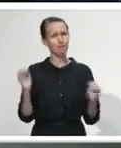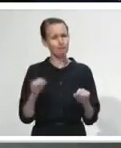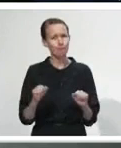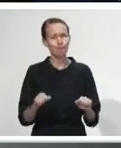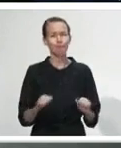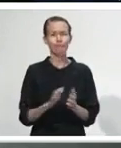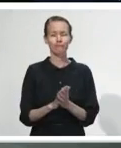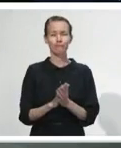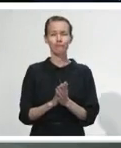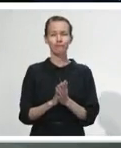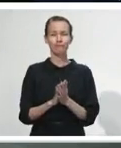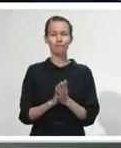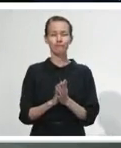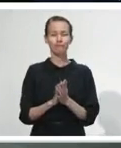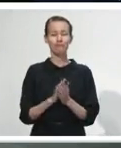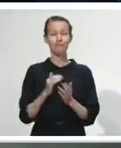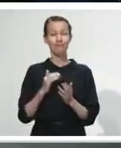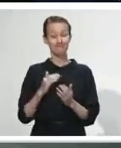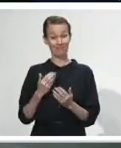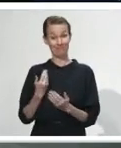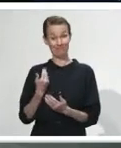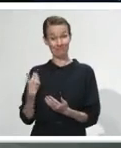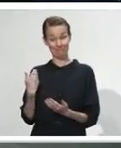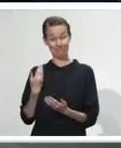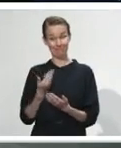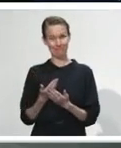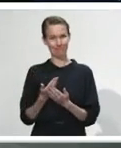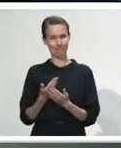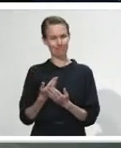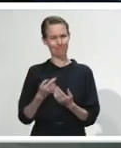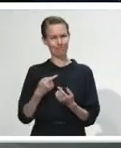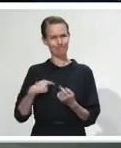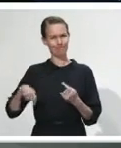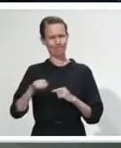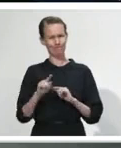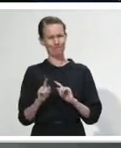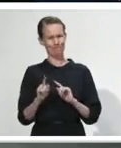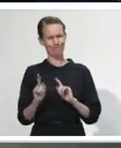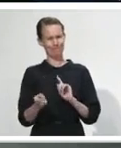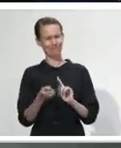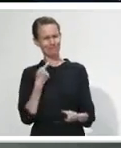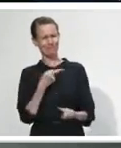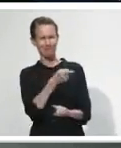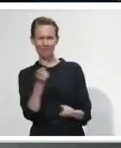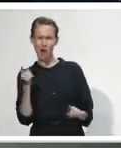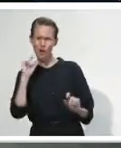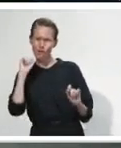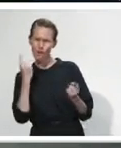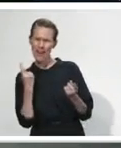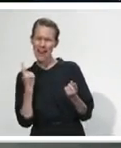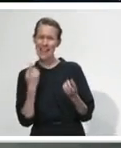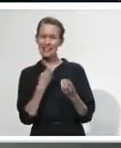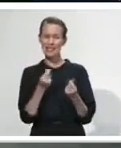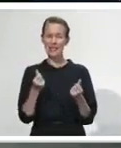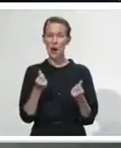is a growing awareness of the critical role that people in jobs that have often been undervalued play.